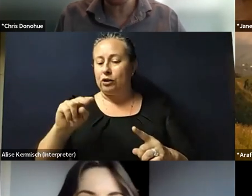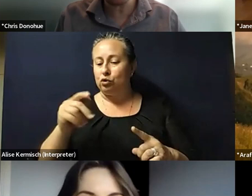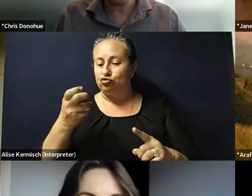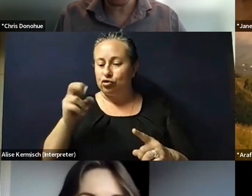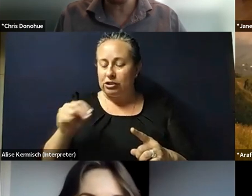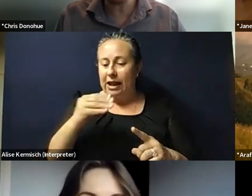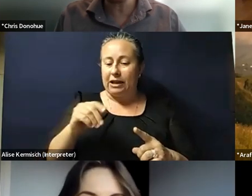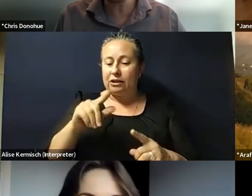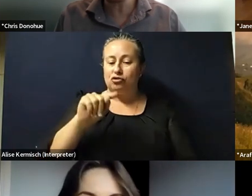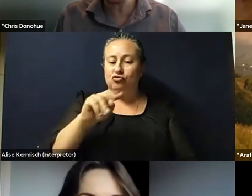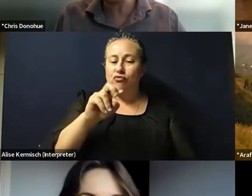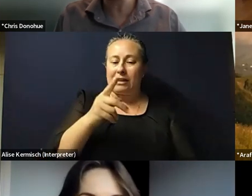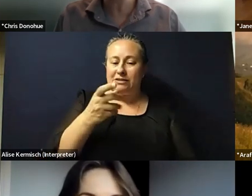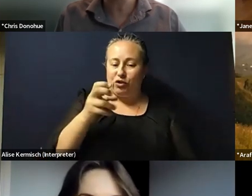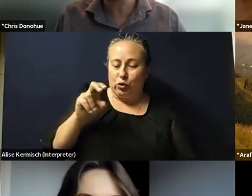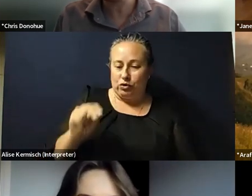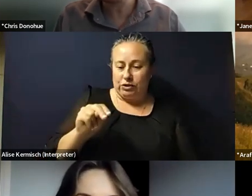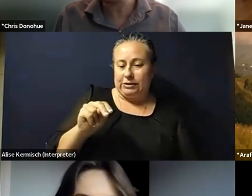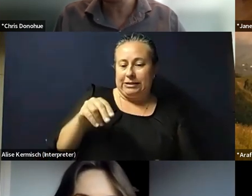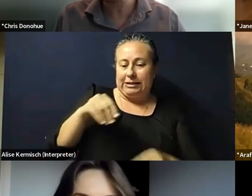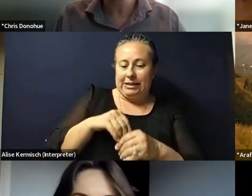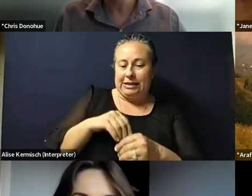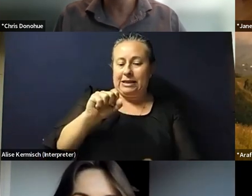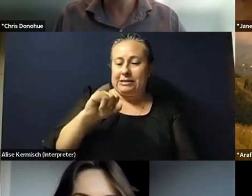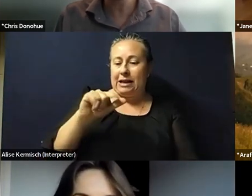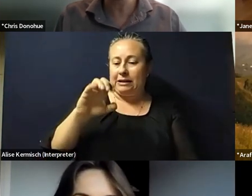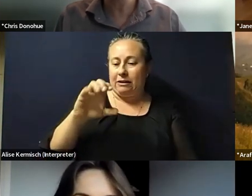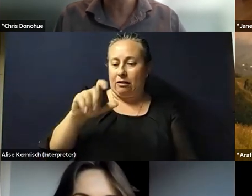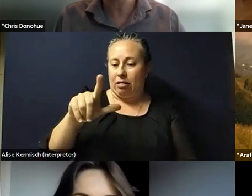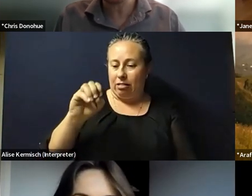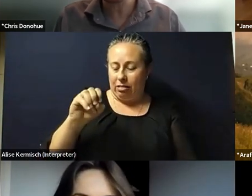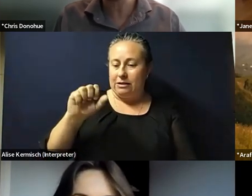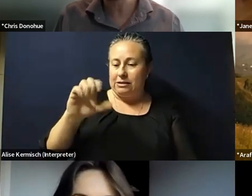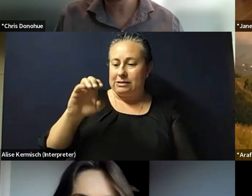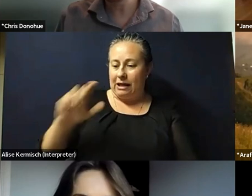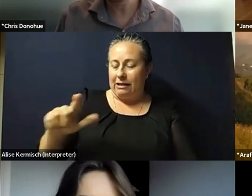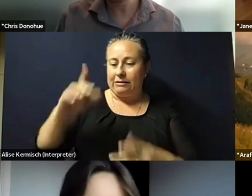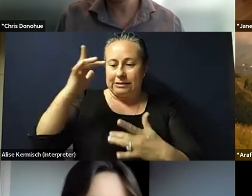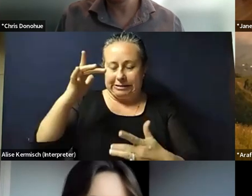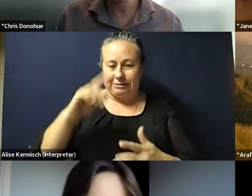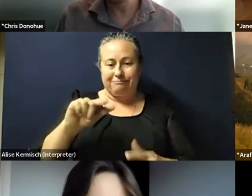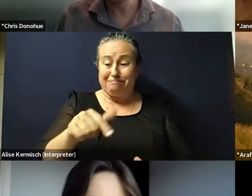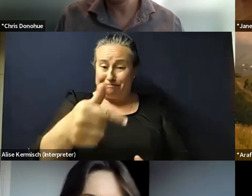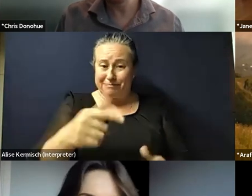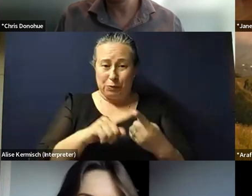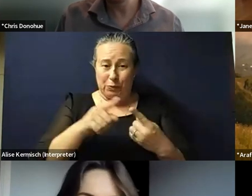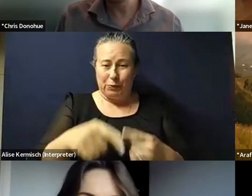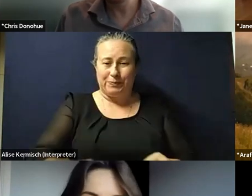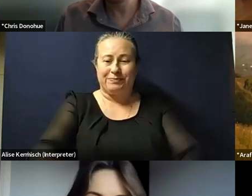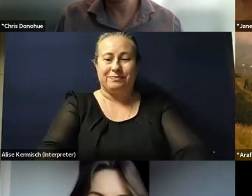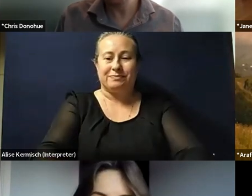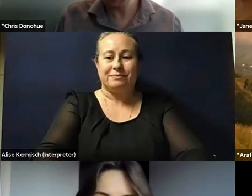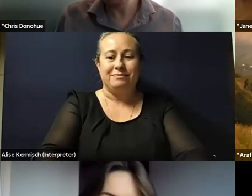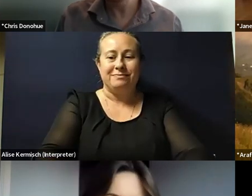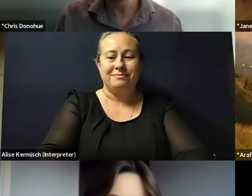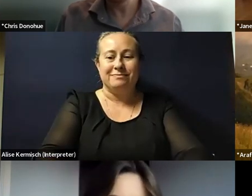transfusion alloimmunization in sickle cell disease. Over to you, Dr. Hanchard. Dr. Thank